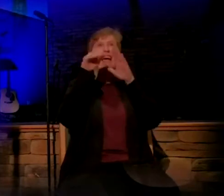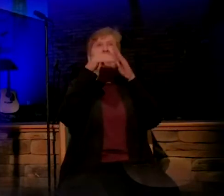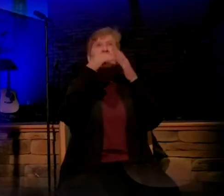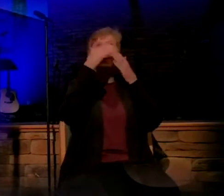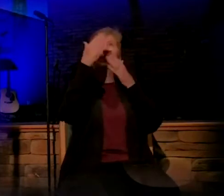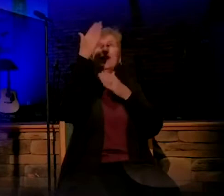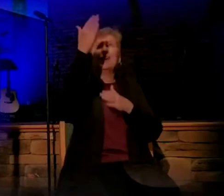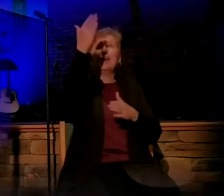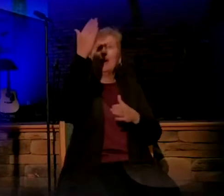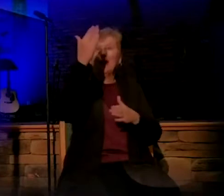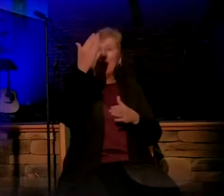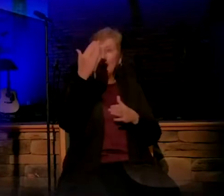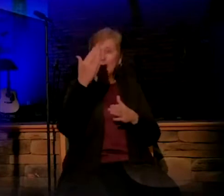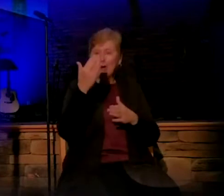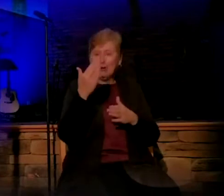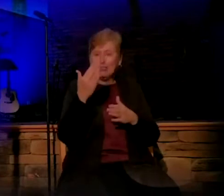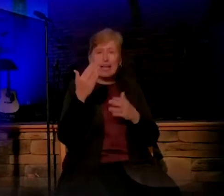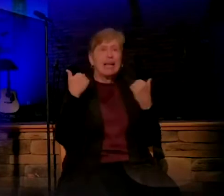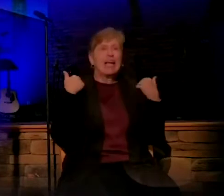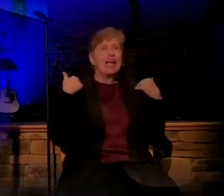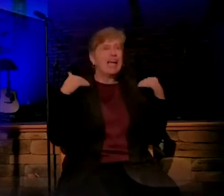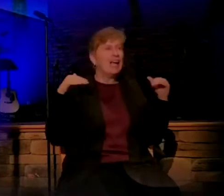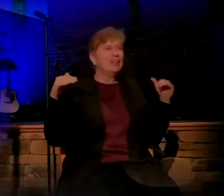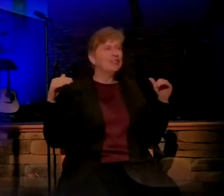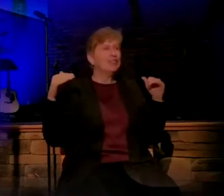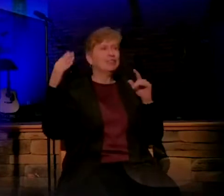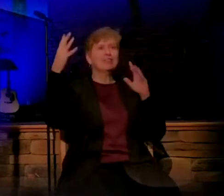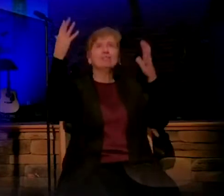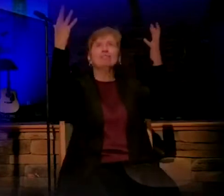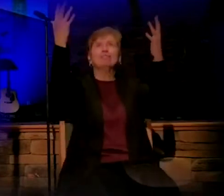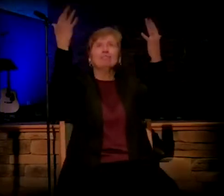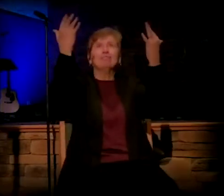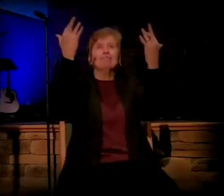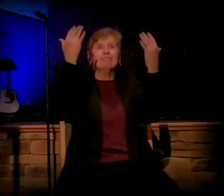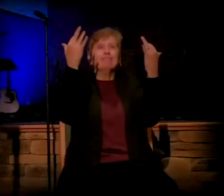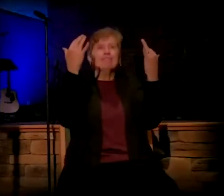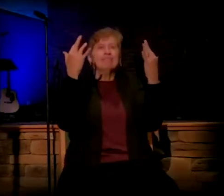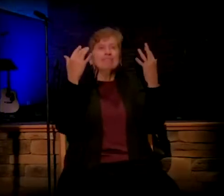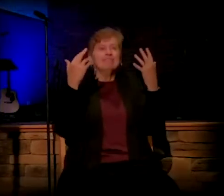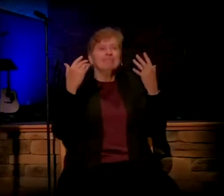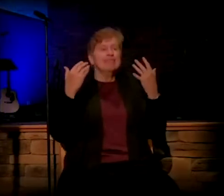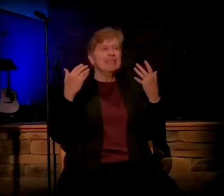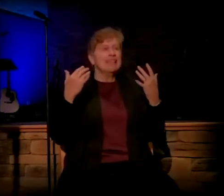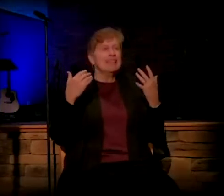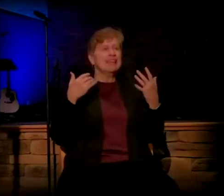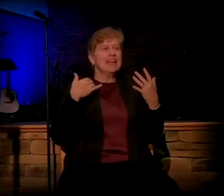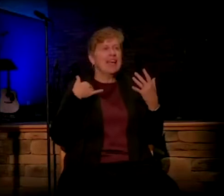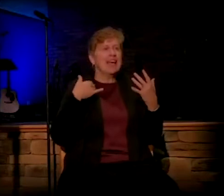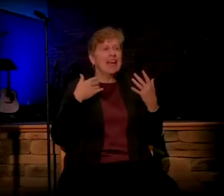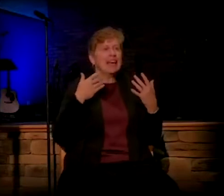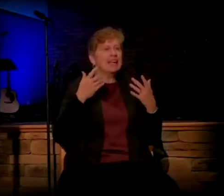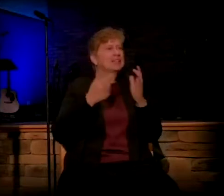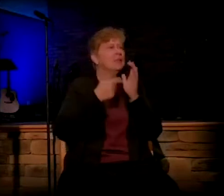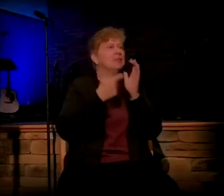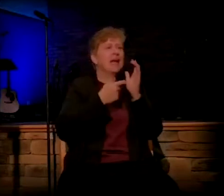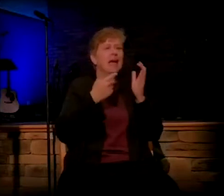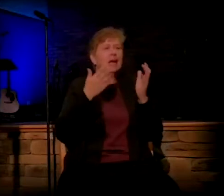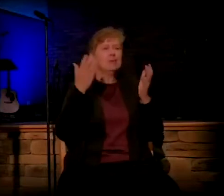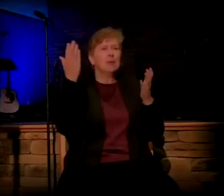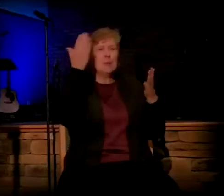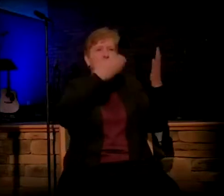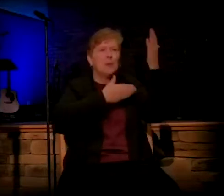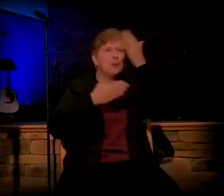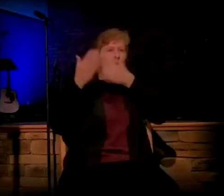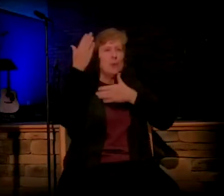and angels came close. And that veil that so often hid their presence was